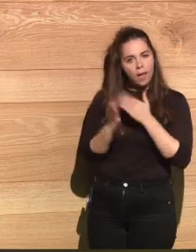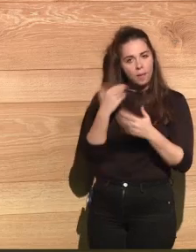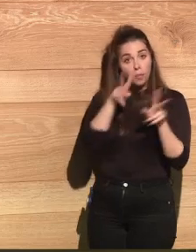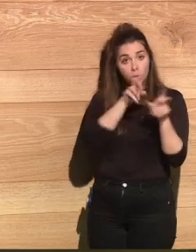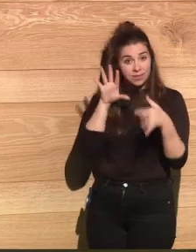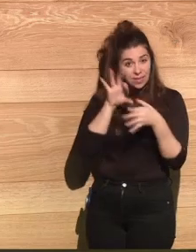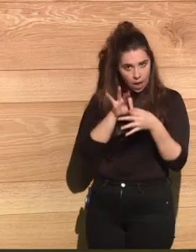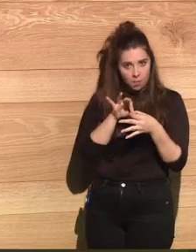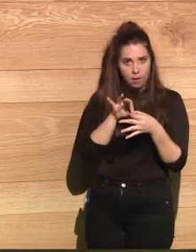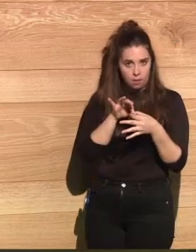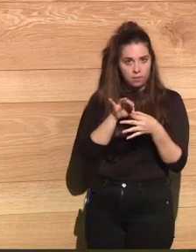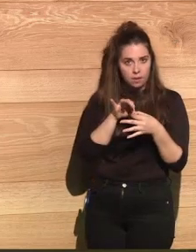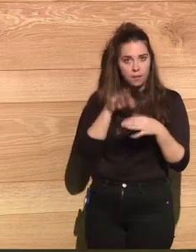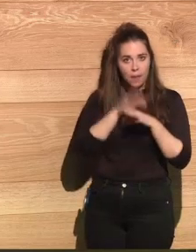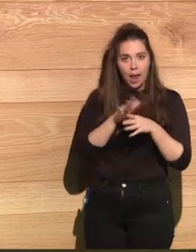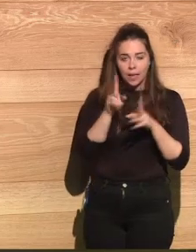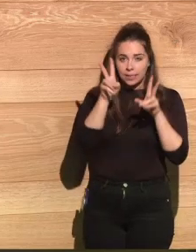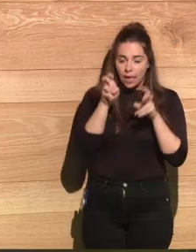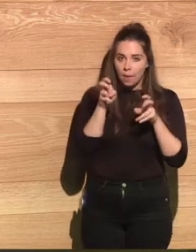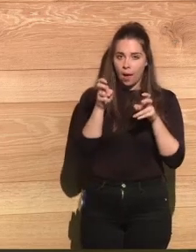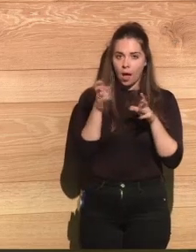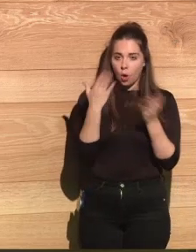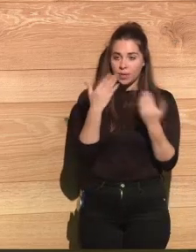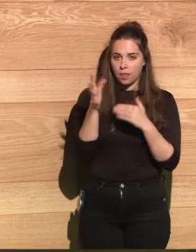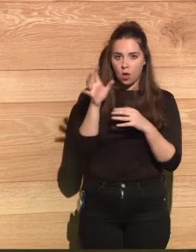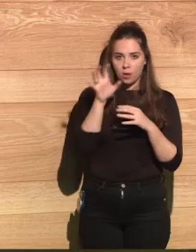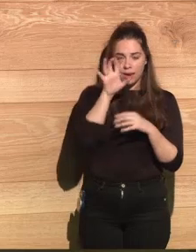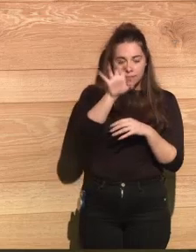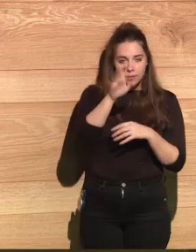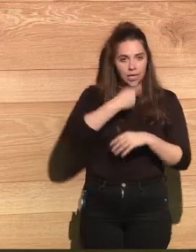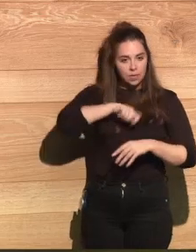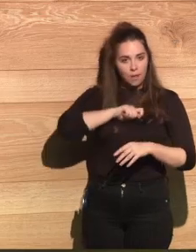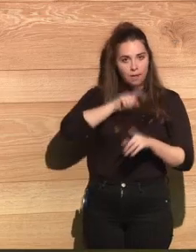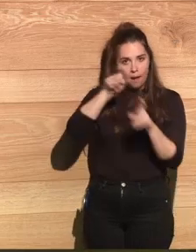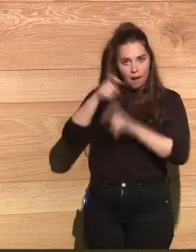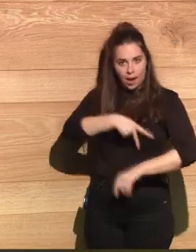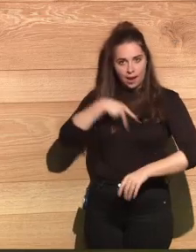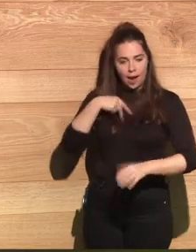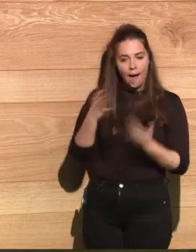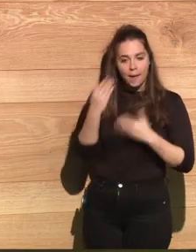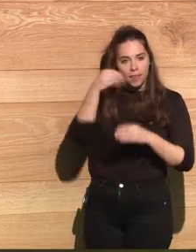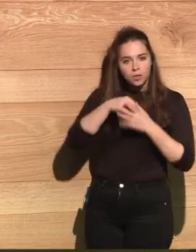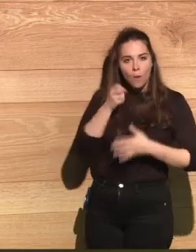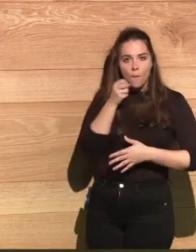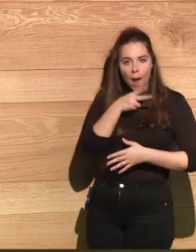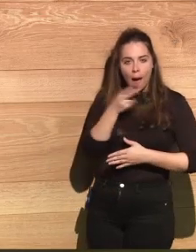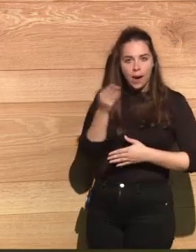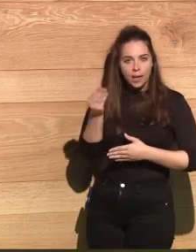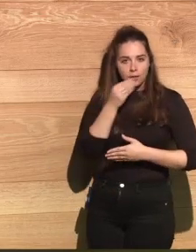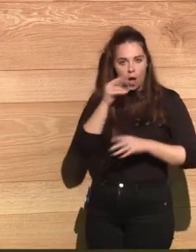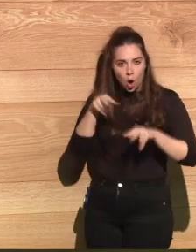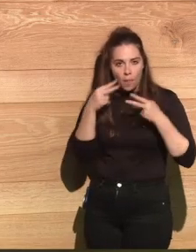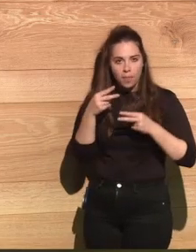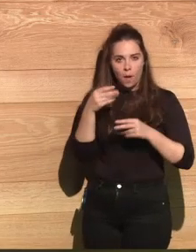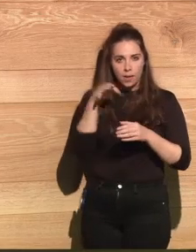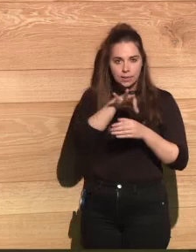conversation alive, making sure that this topic is something that's mentioned everywhere. So people talk about it in bars, in